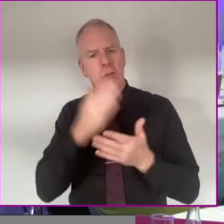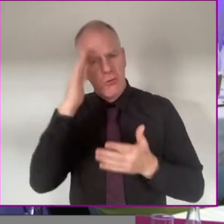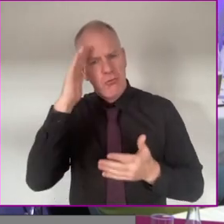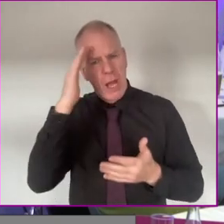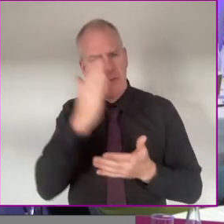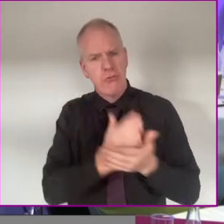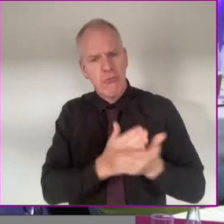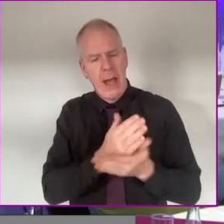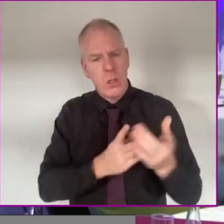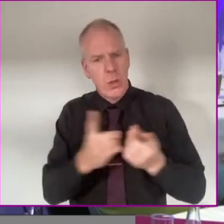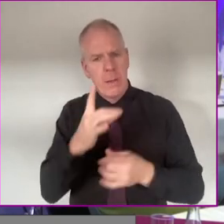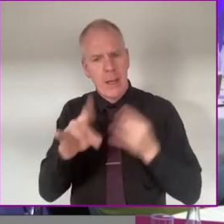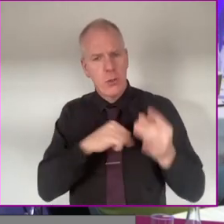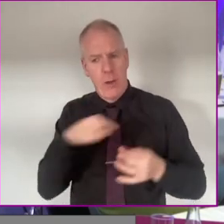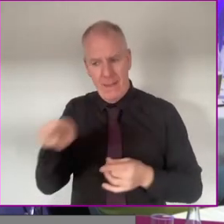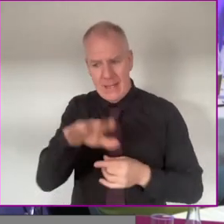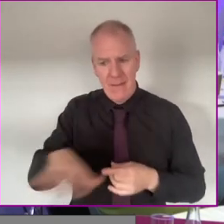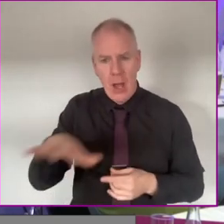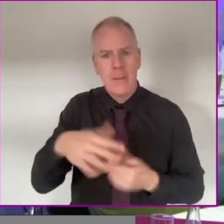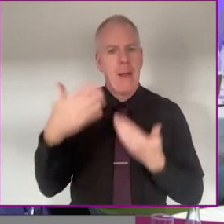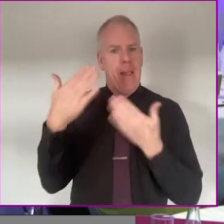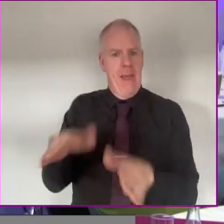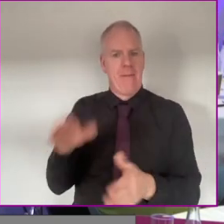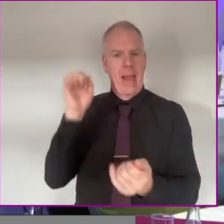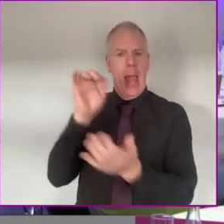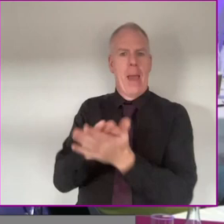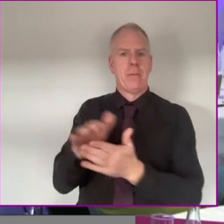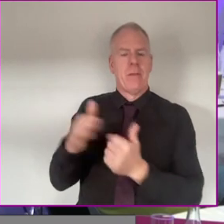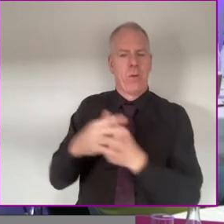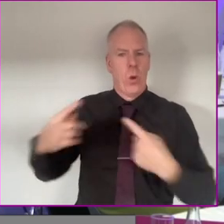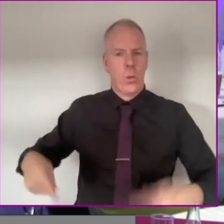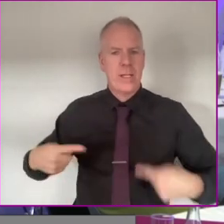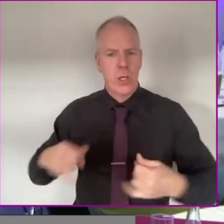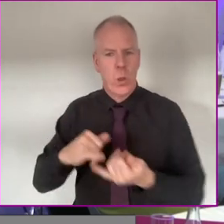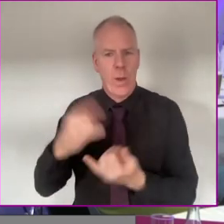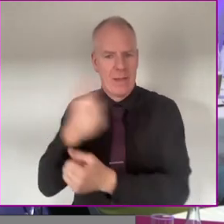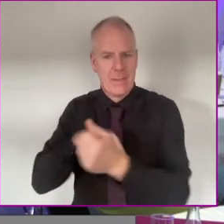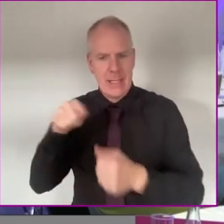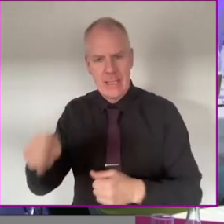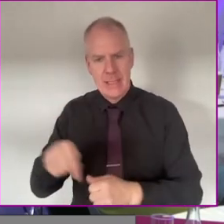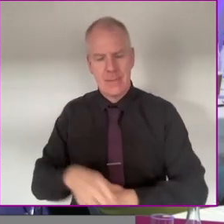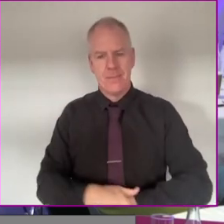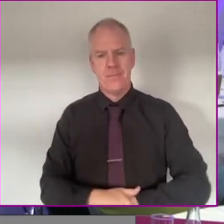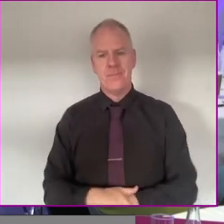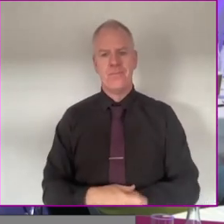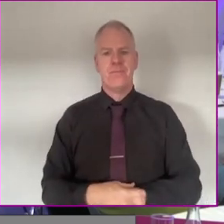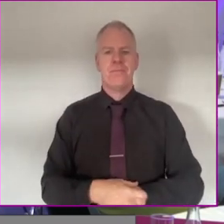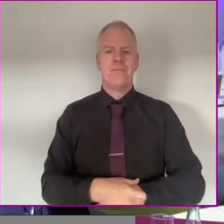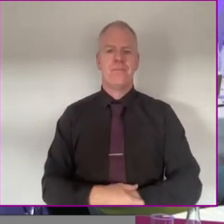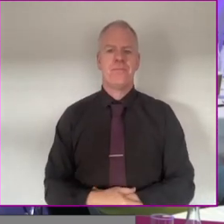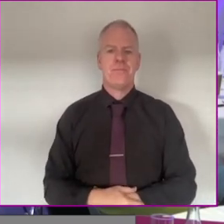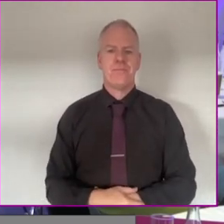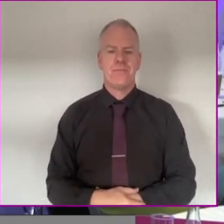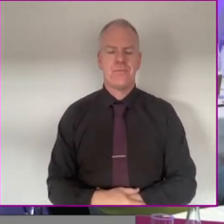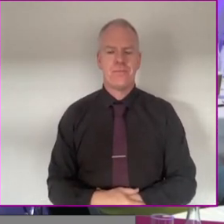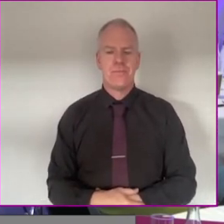company puts in place to make sure these spaces are left for people with disabilities? Thank you.